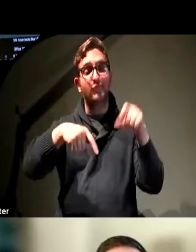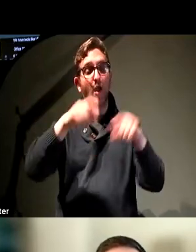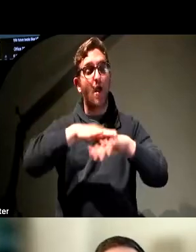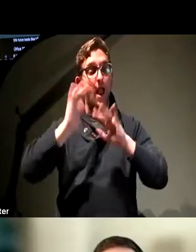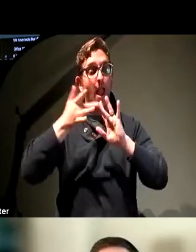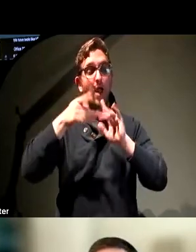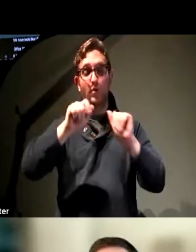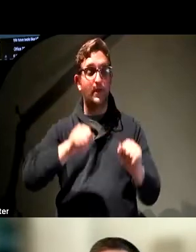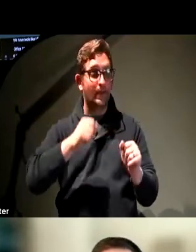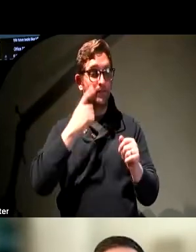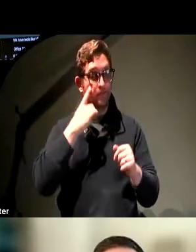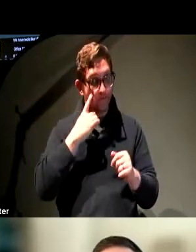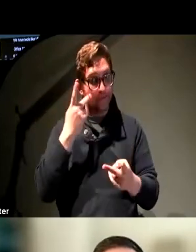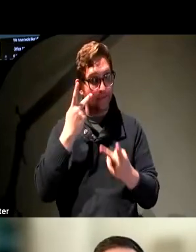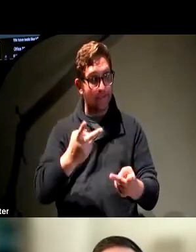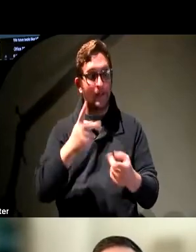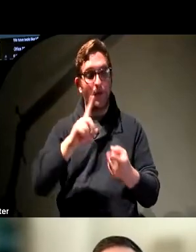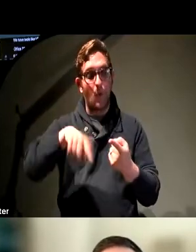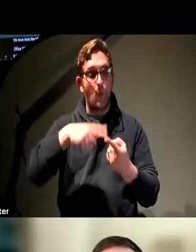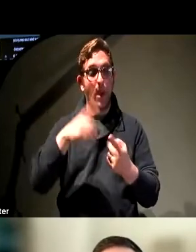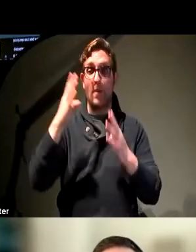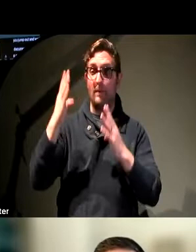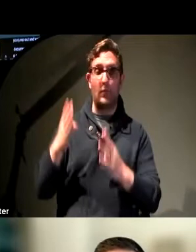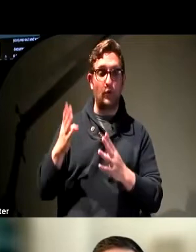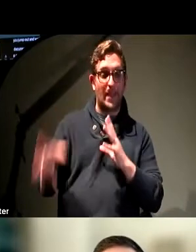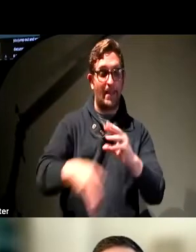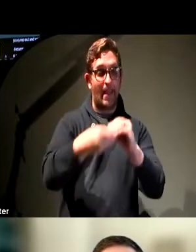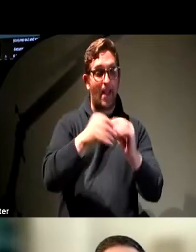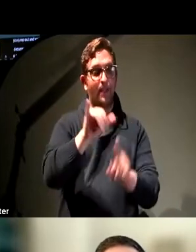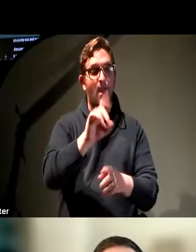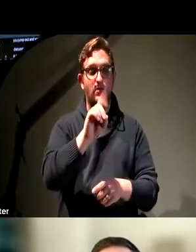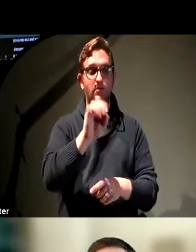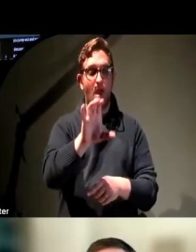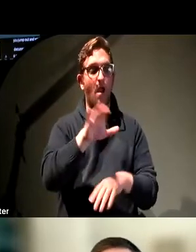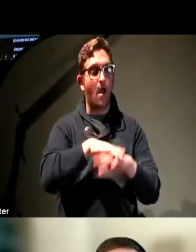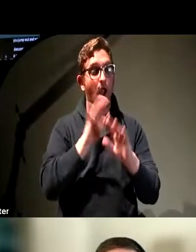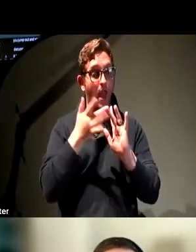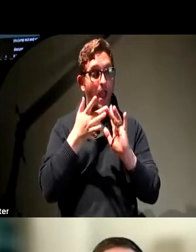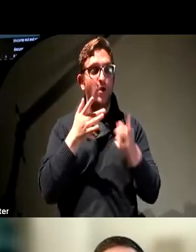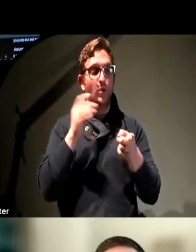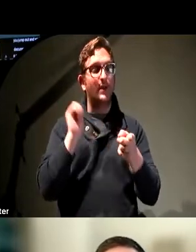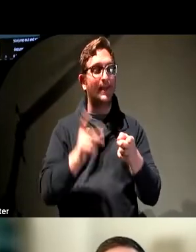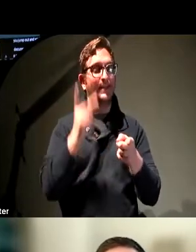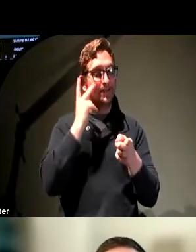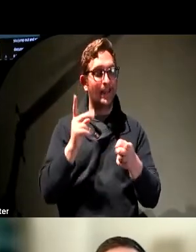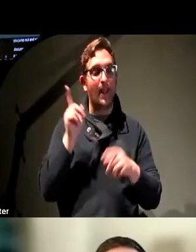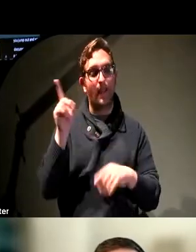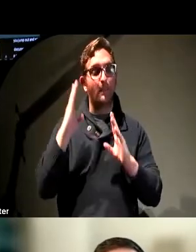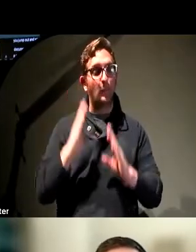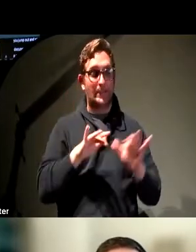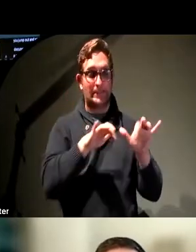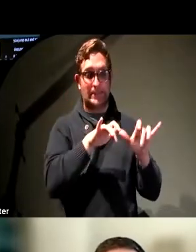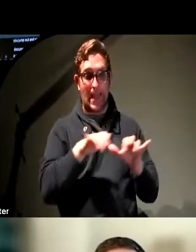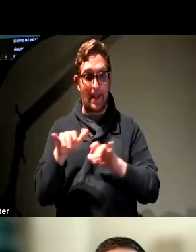see when someone types into a Word document online or a Google Docs document, you can see them typing. I've